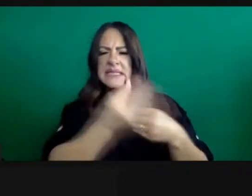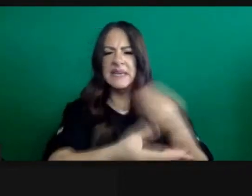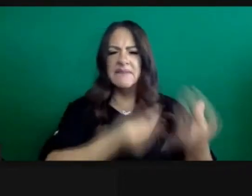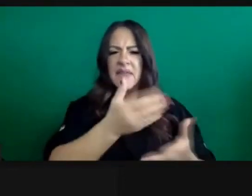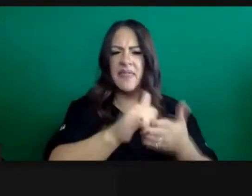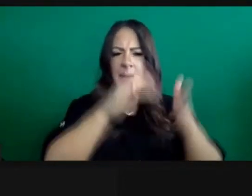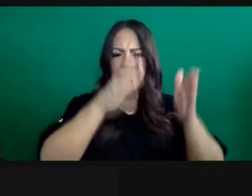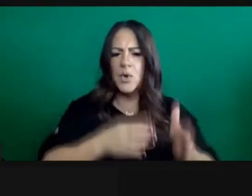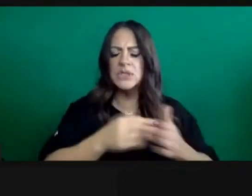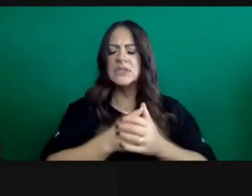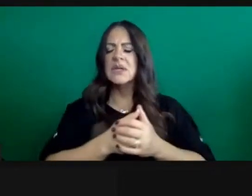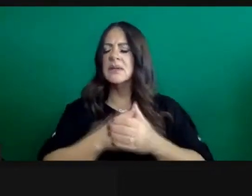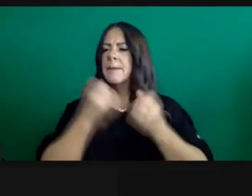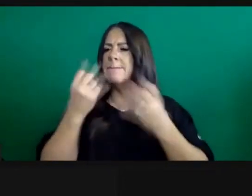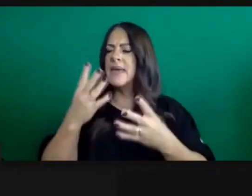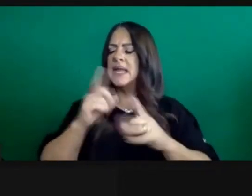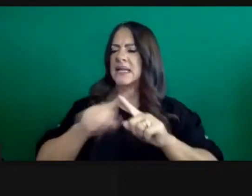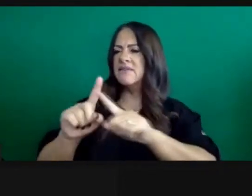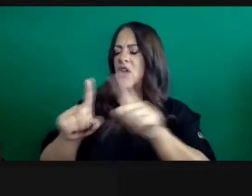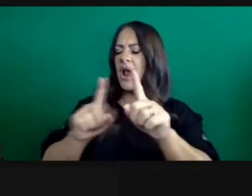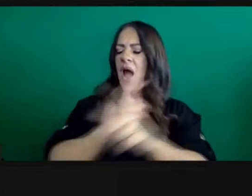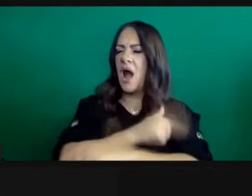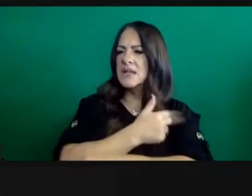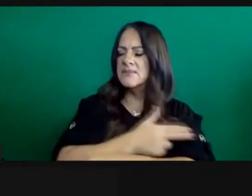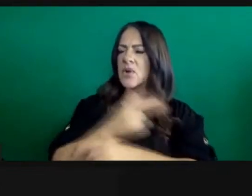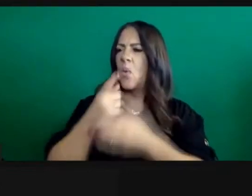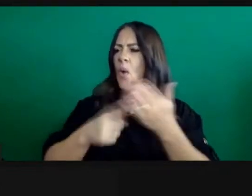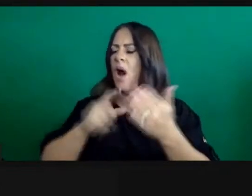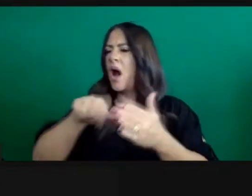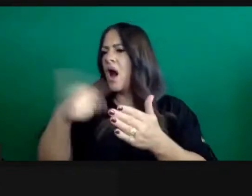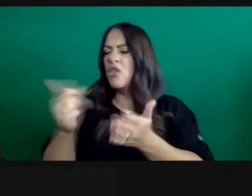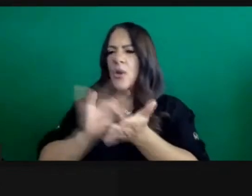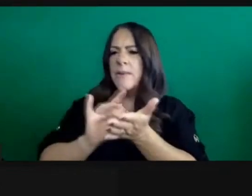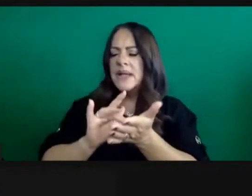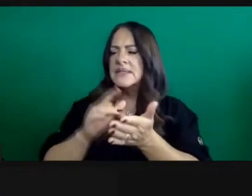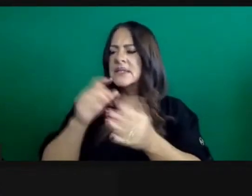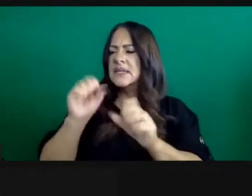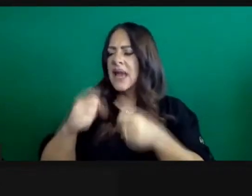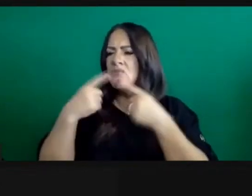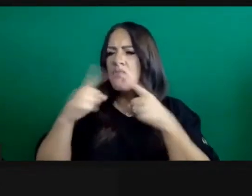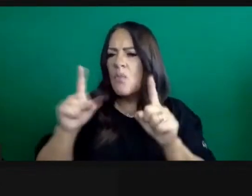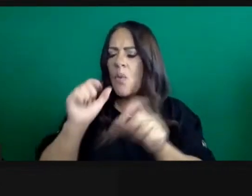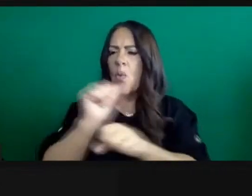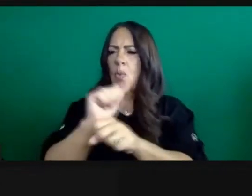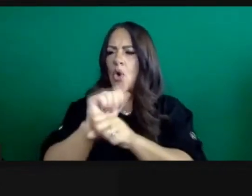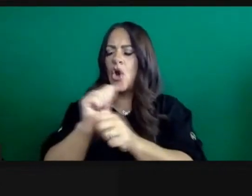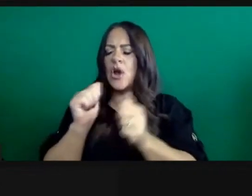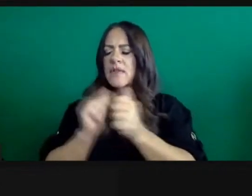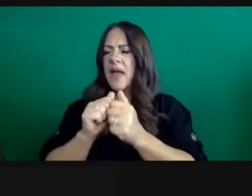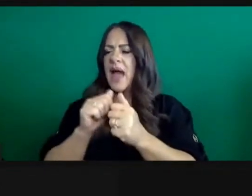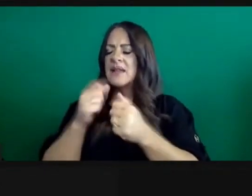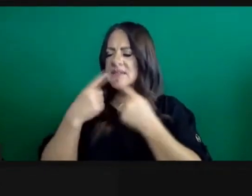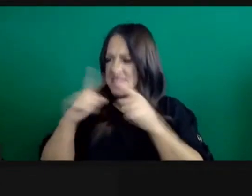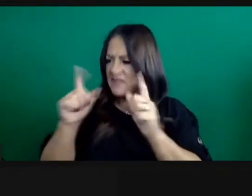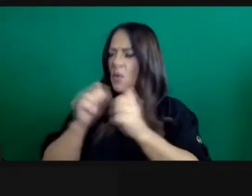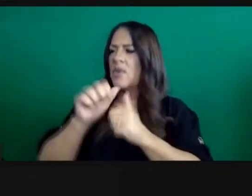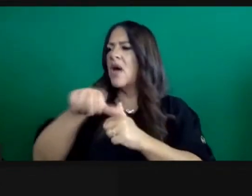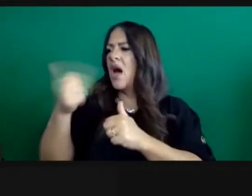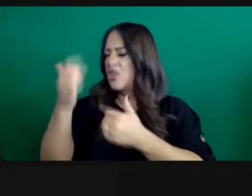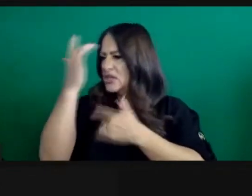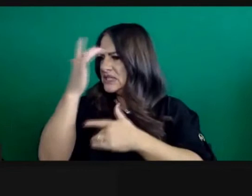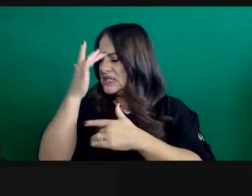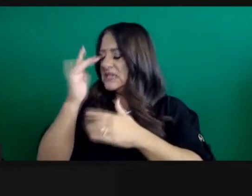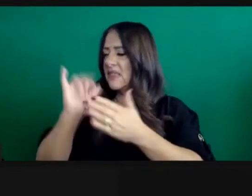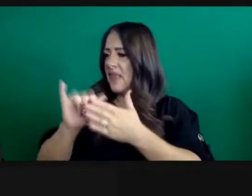clinics and our hospitals, how to use different medications that we've used in other disorders and diseases successfully with